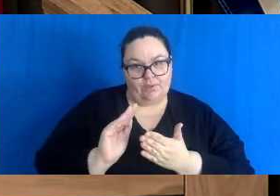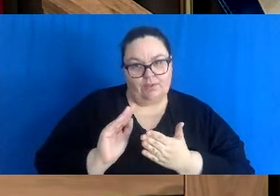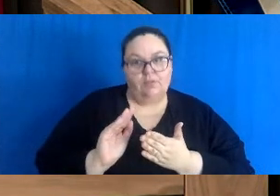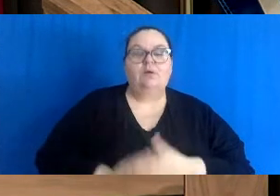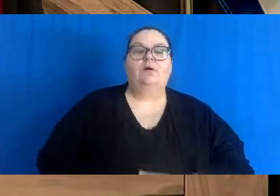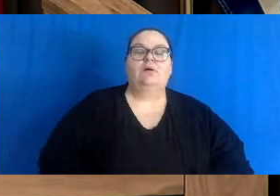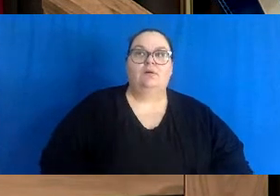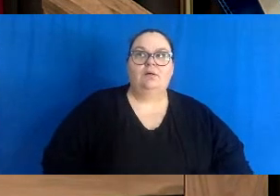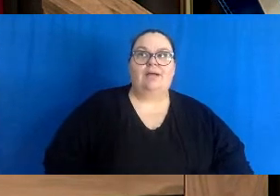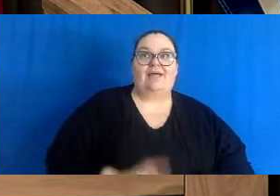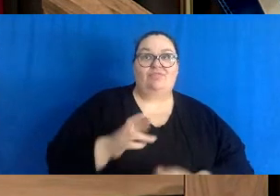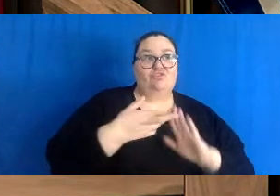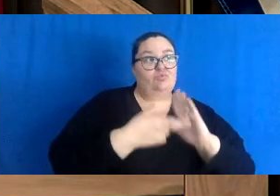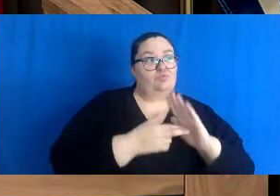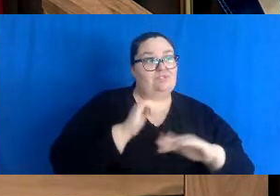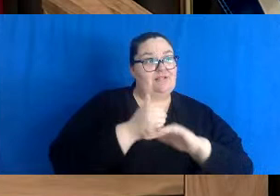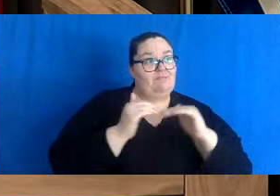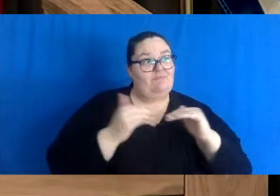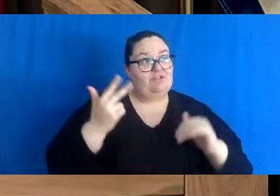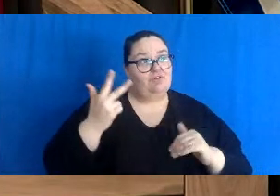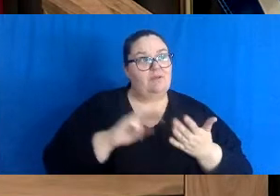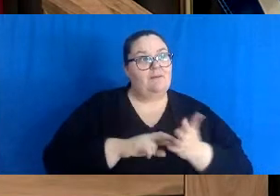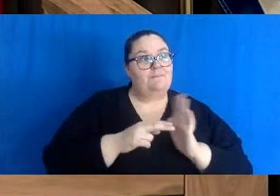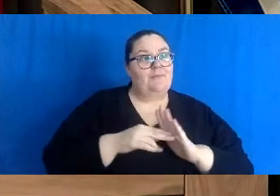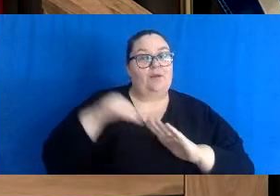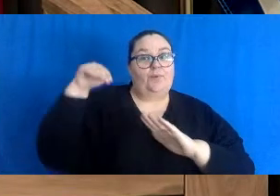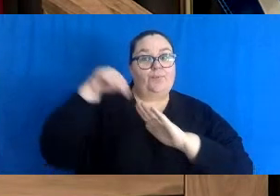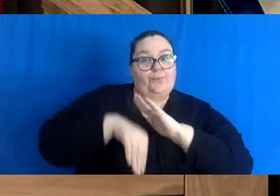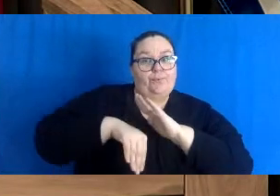in place, we hope that to be, obviously, a much steeper decline